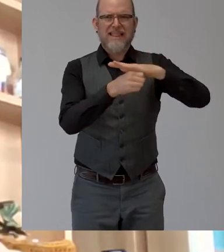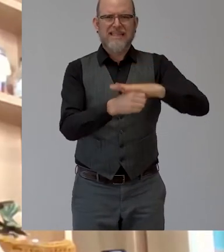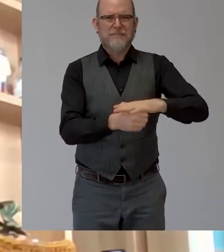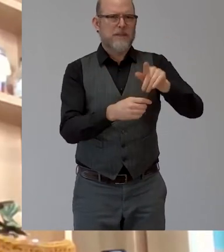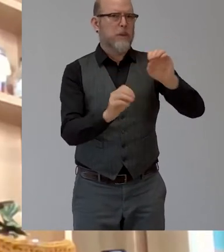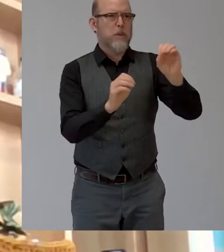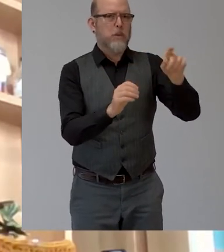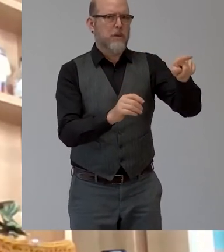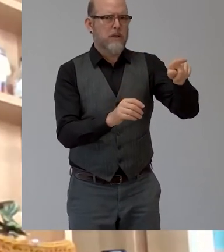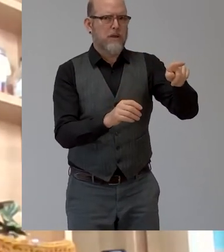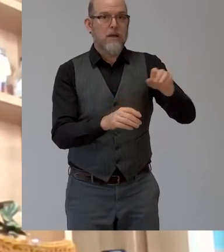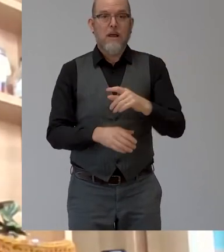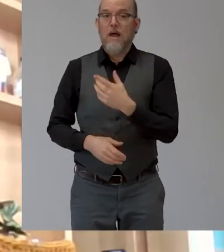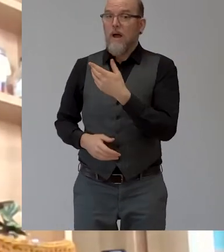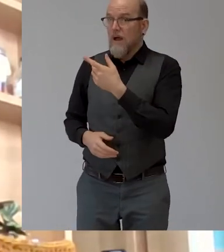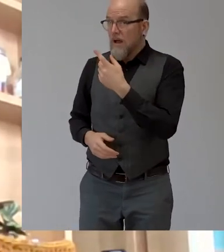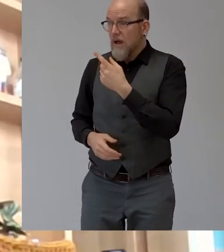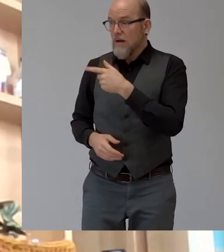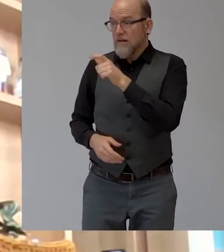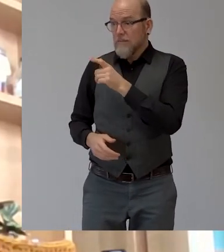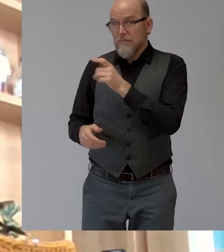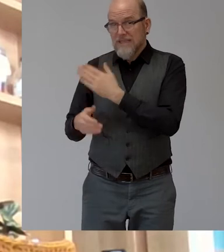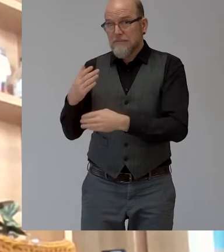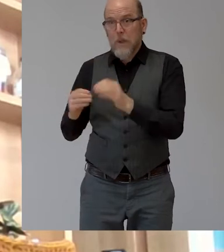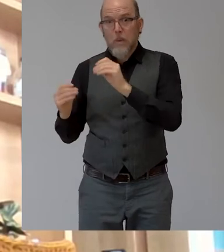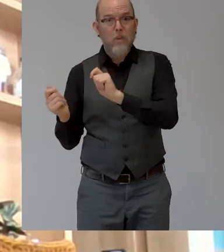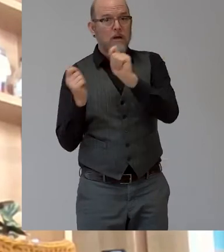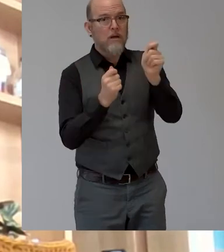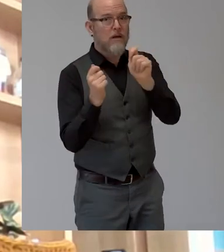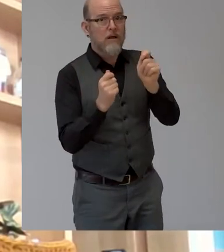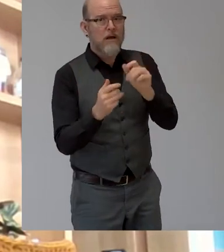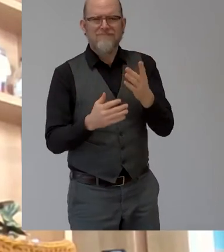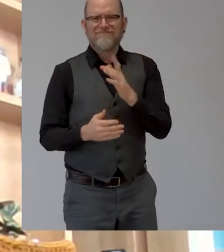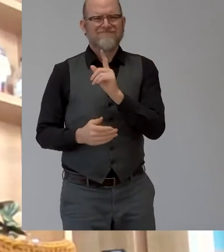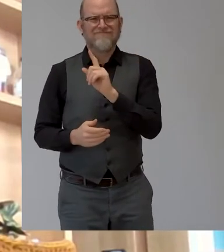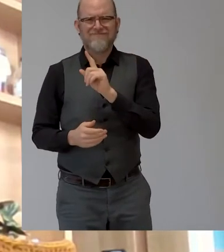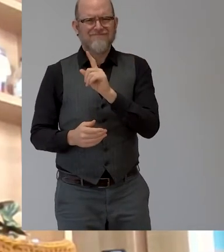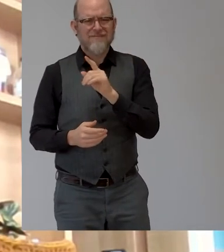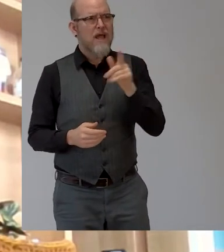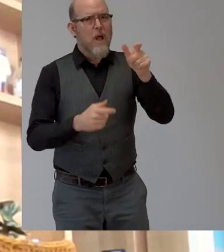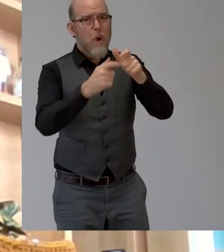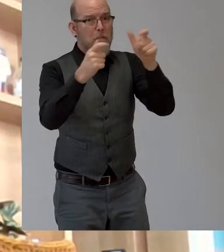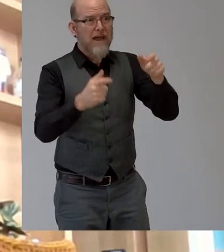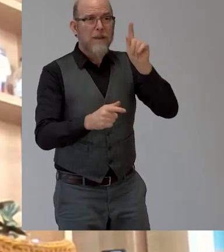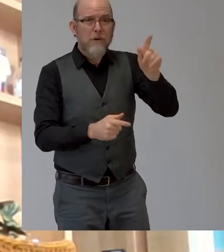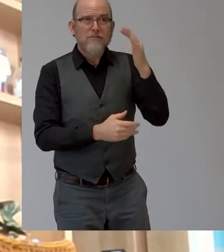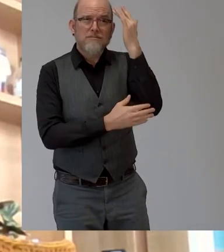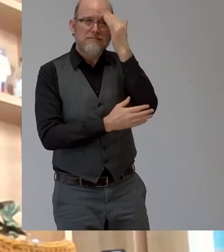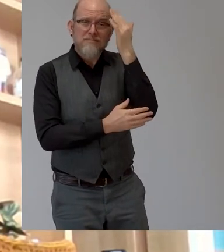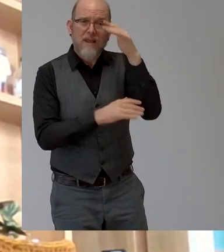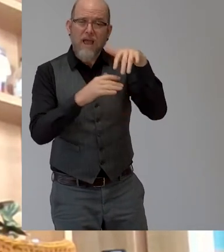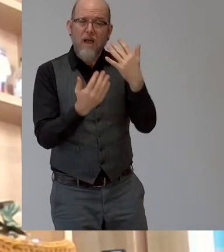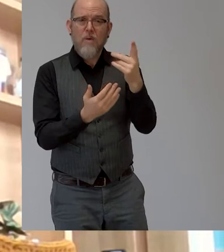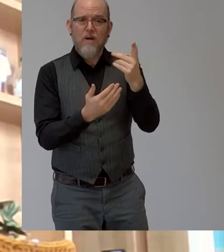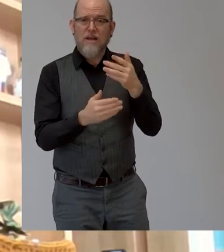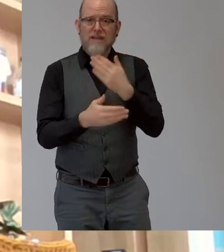important that employers honestly ask themselves why this happens the challenge for people with disabilities start even when considering applying for a